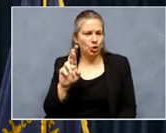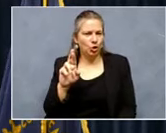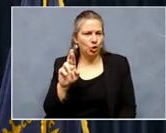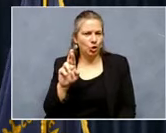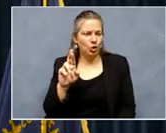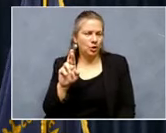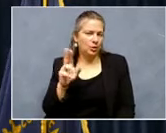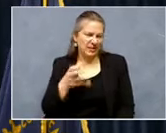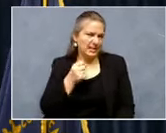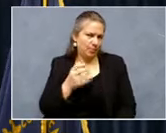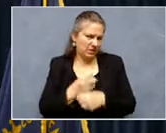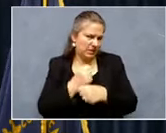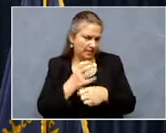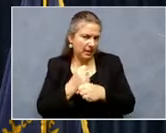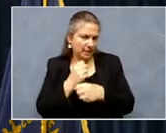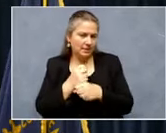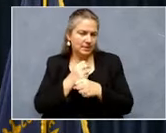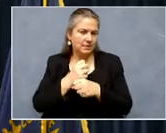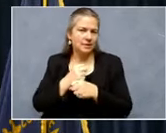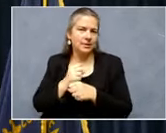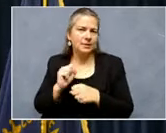recipients. Anecdotally, um,